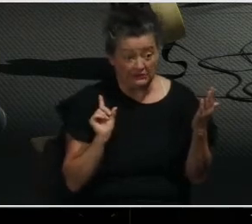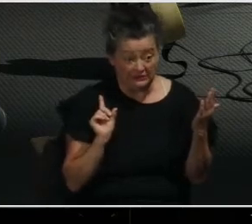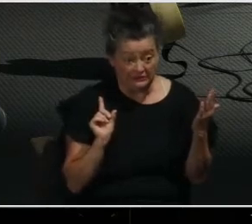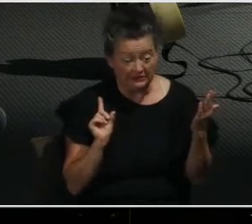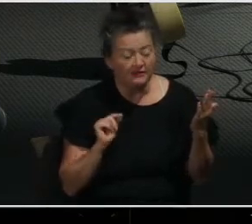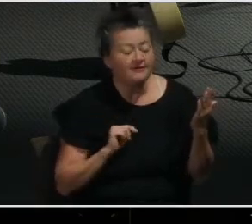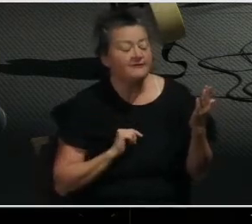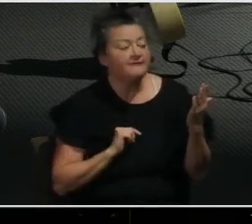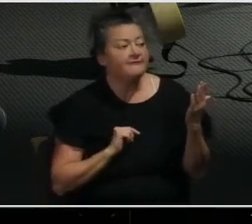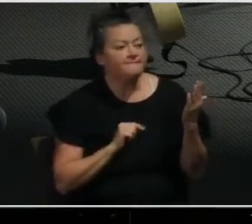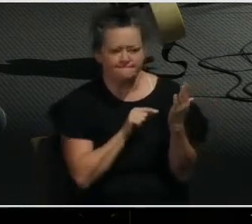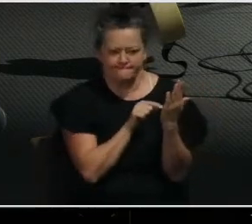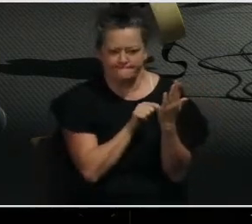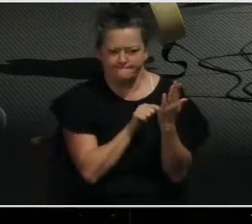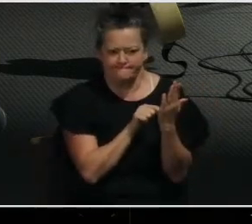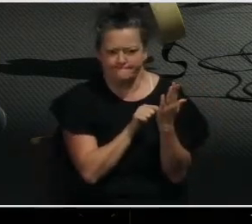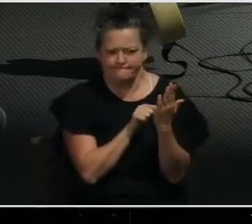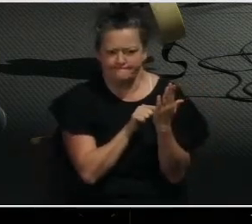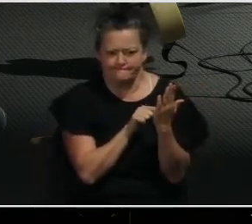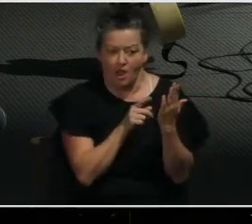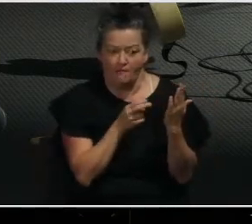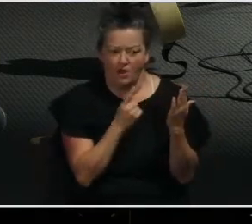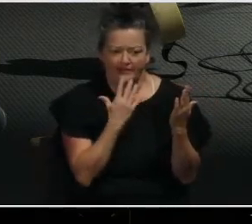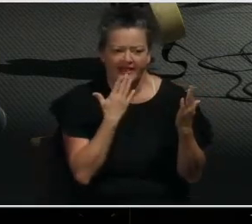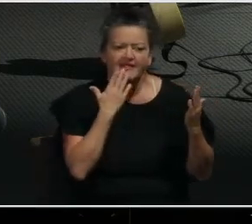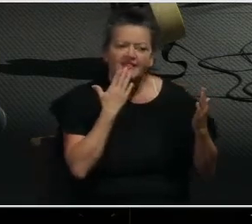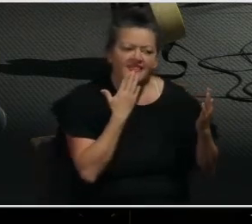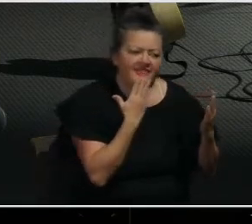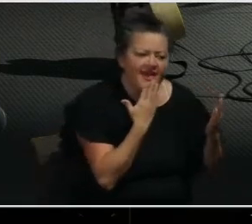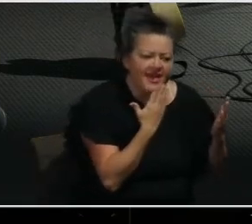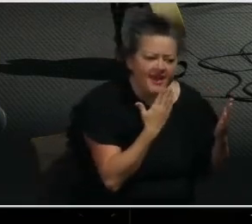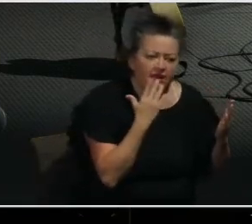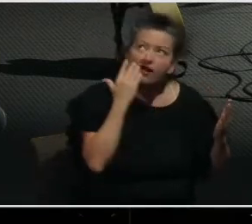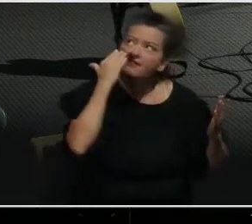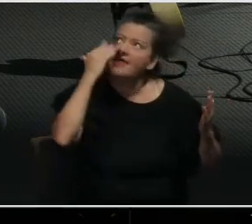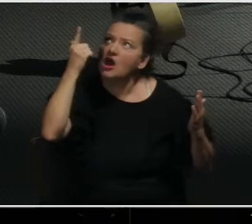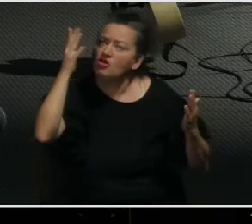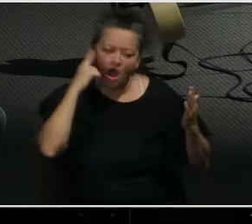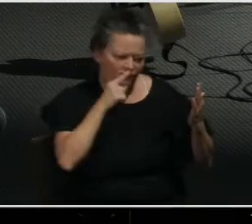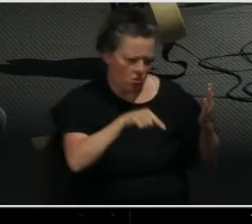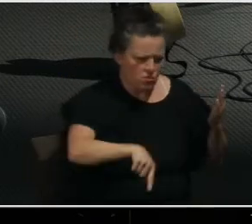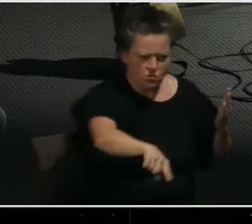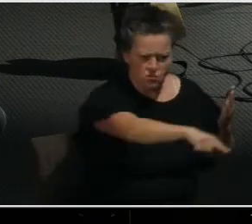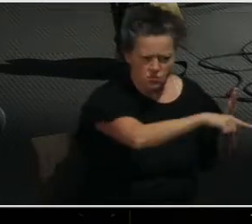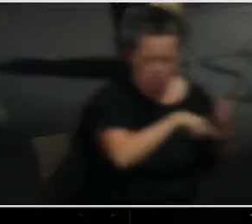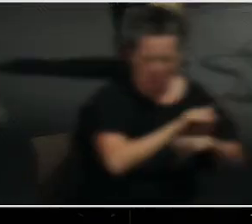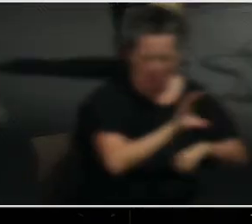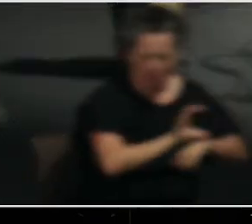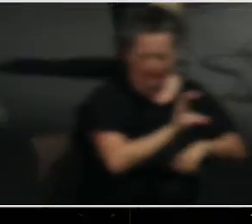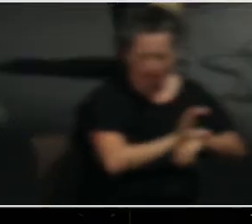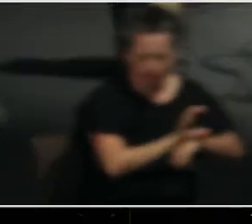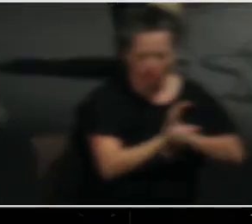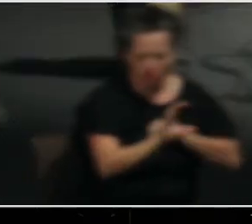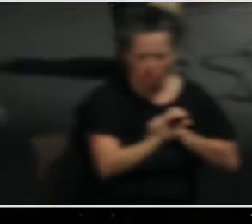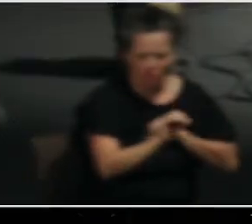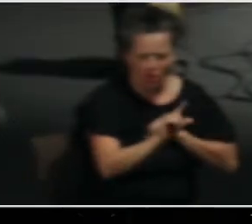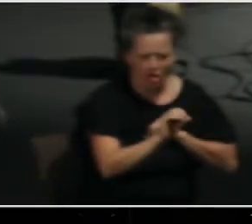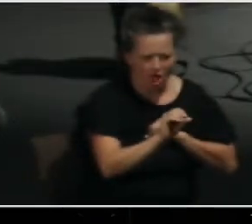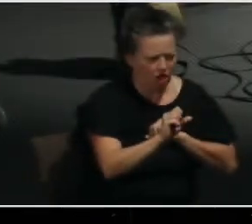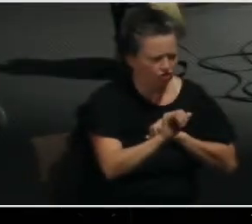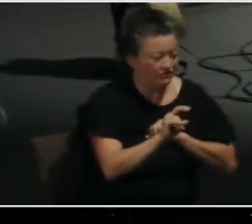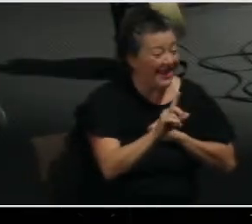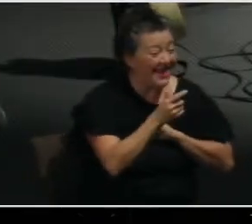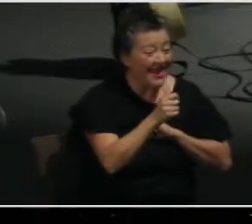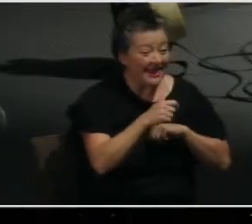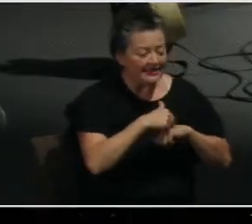he was thankful to God for them and that whenever he prayed for them, he would express thanks to God.